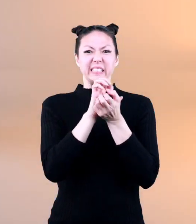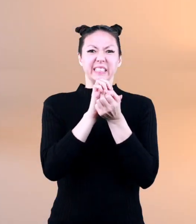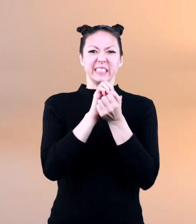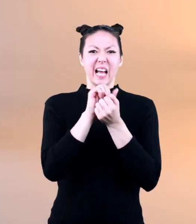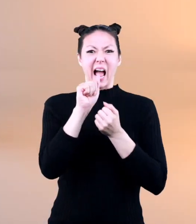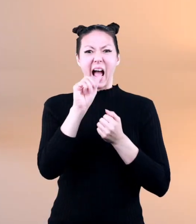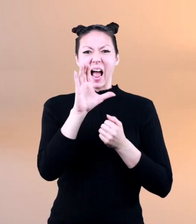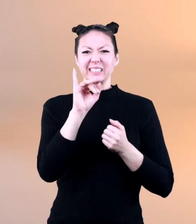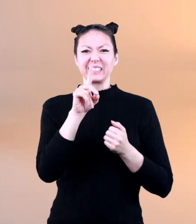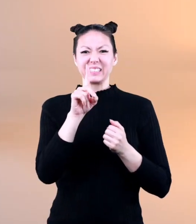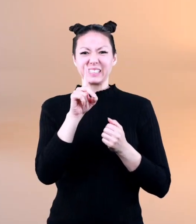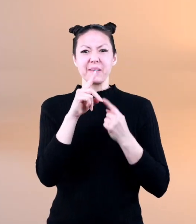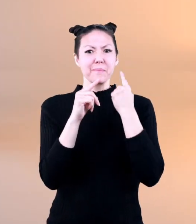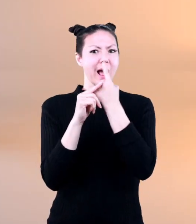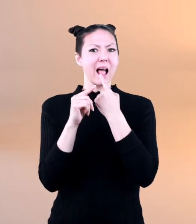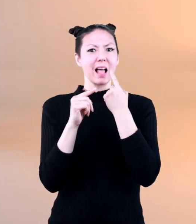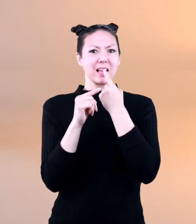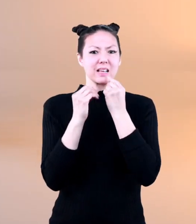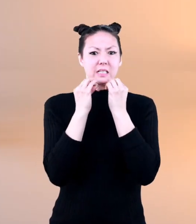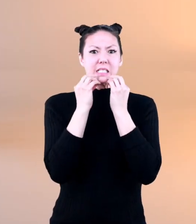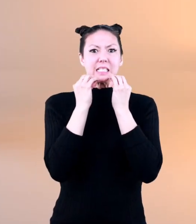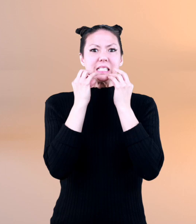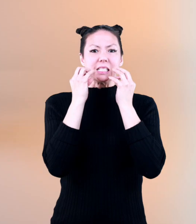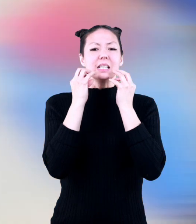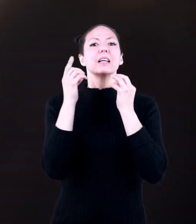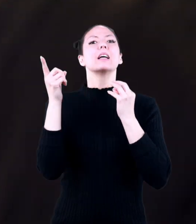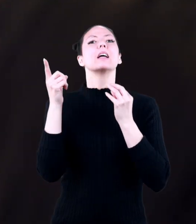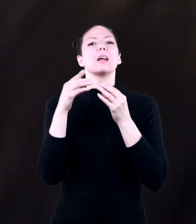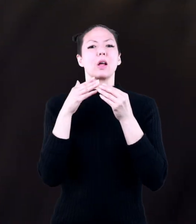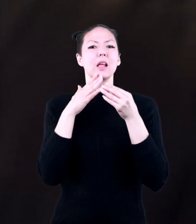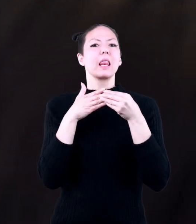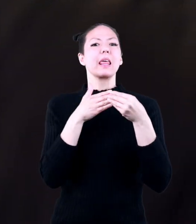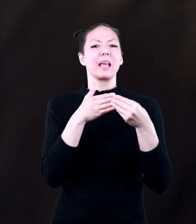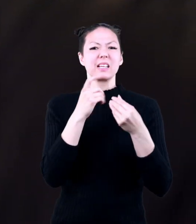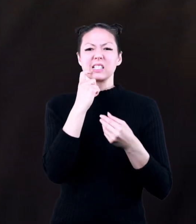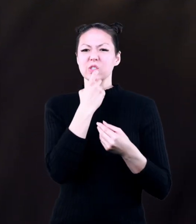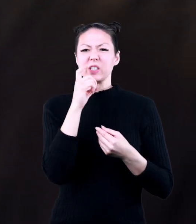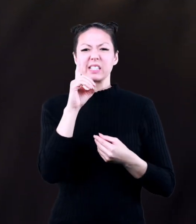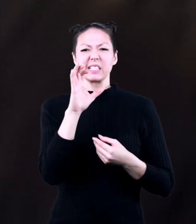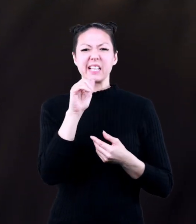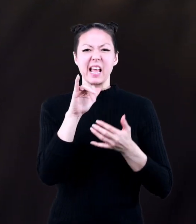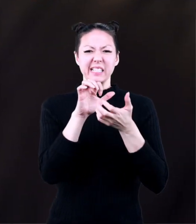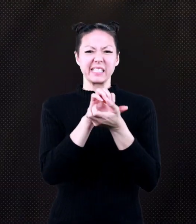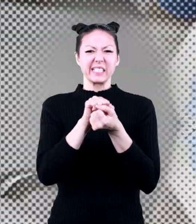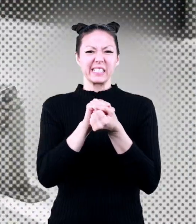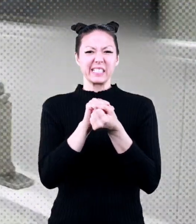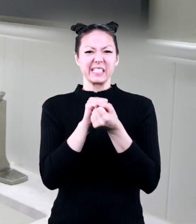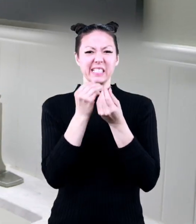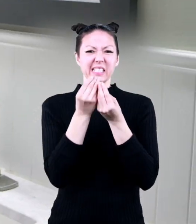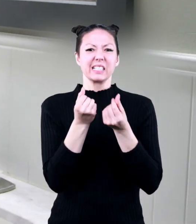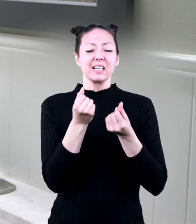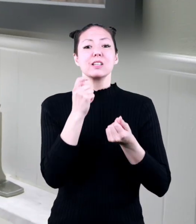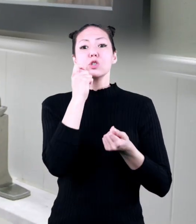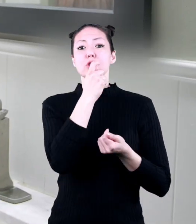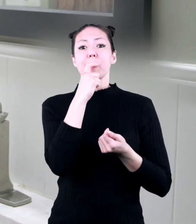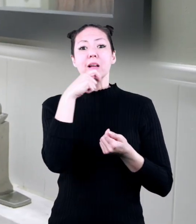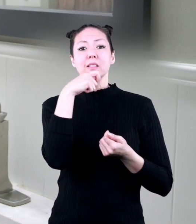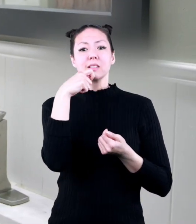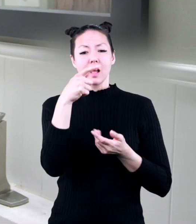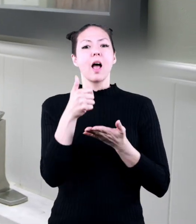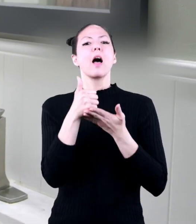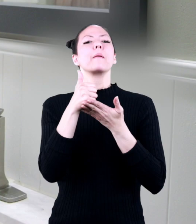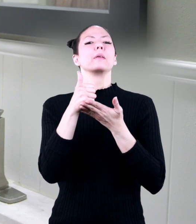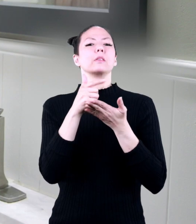the level of acid inside your mouth rises which can lead to tooth decay using toothpaste